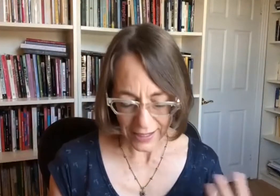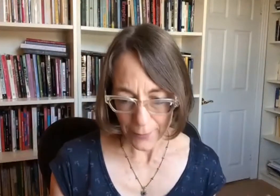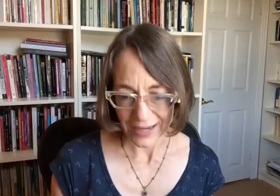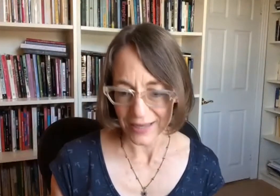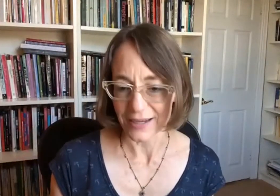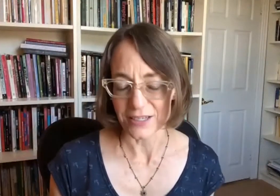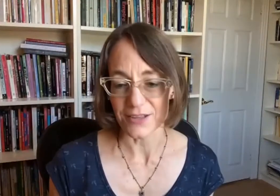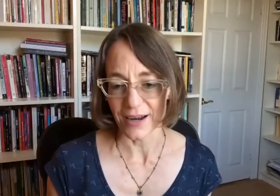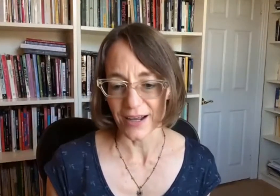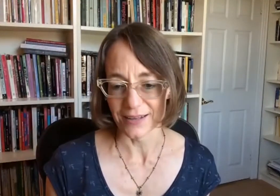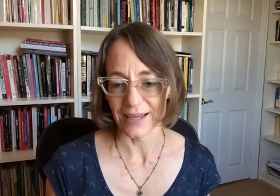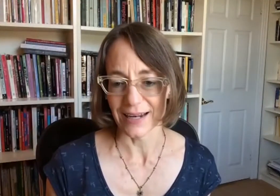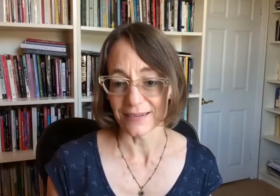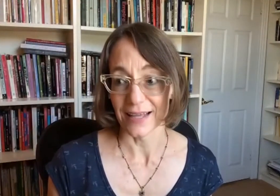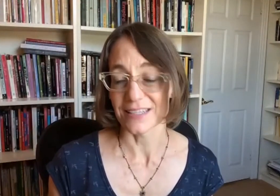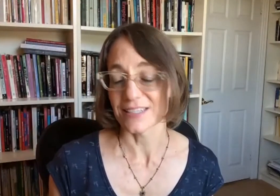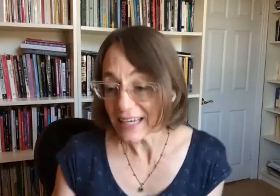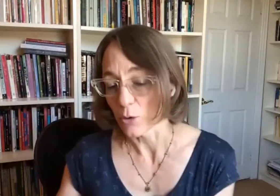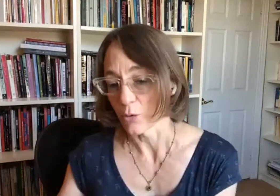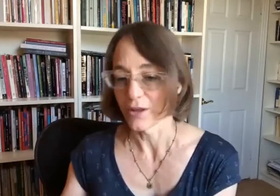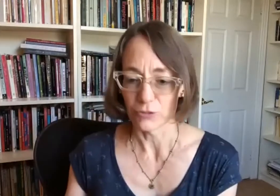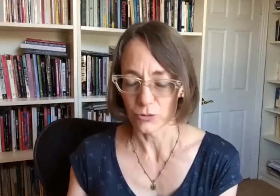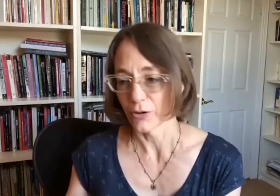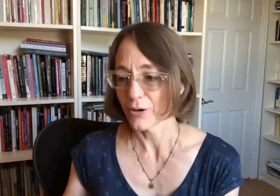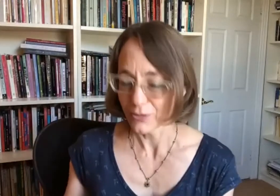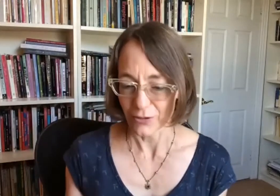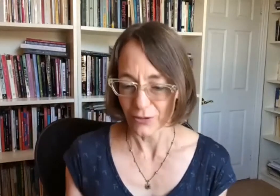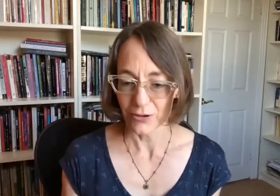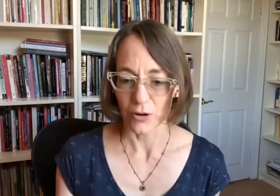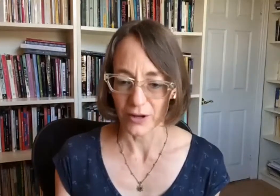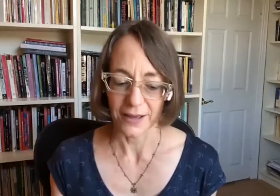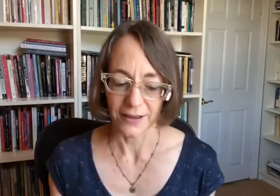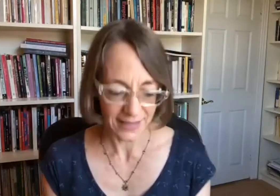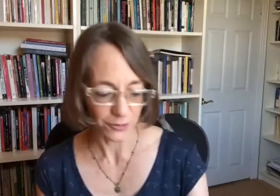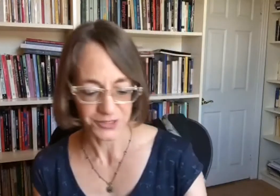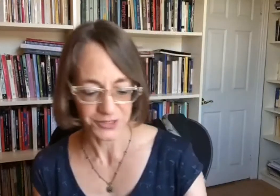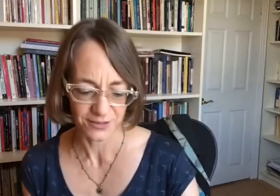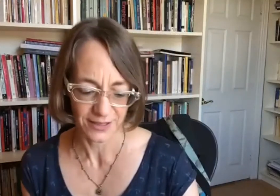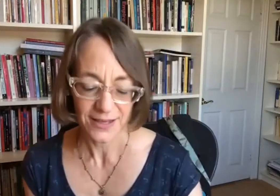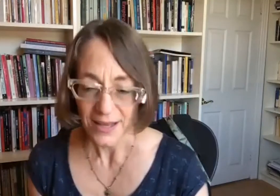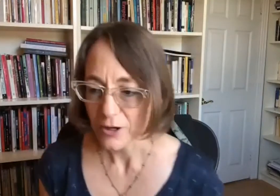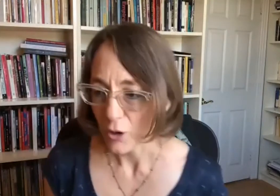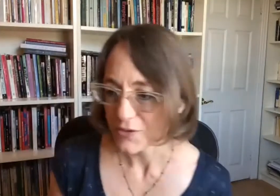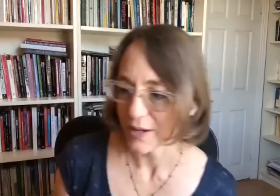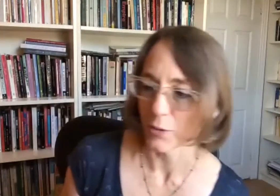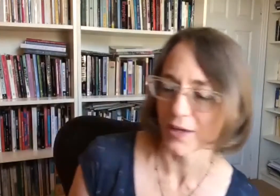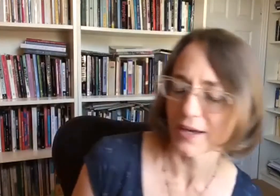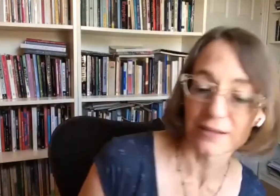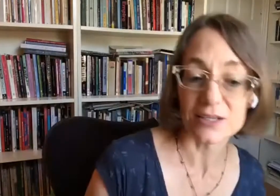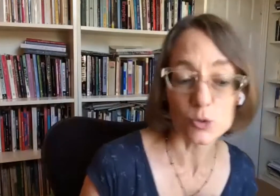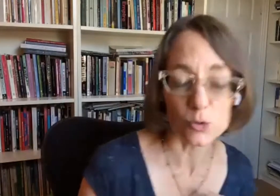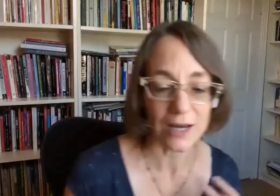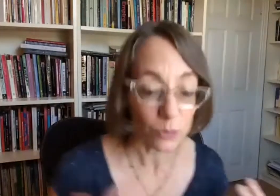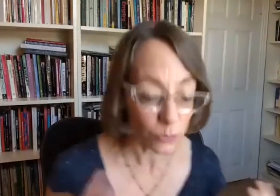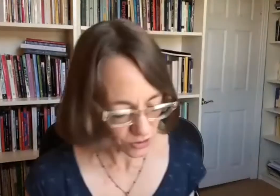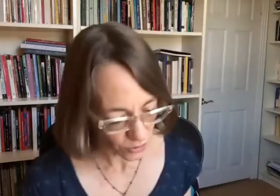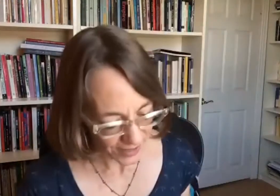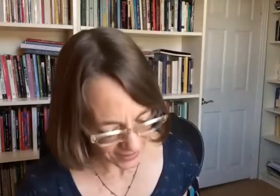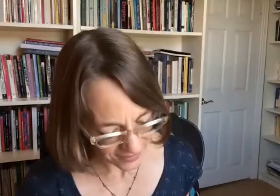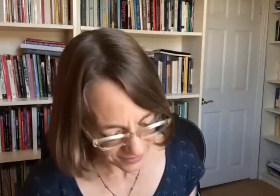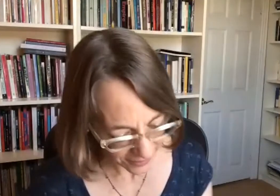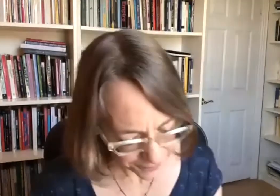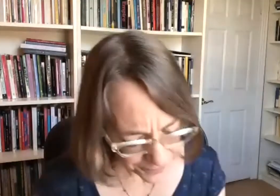national project or what's the image that we have of this future or